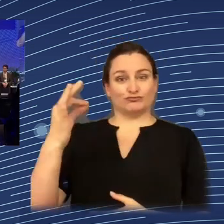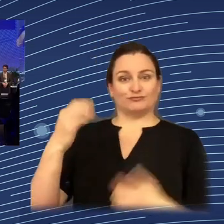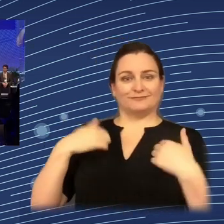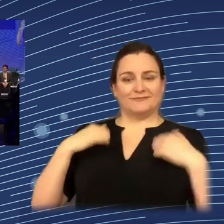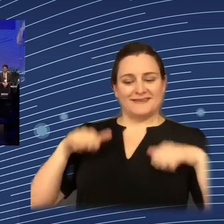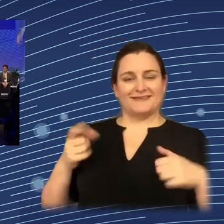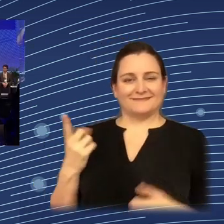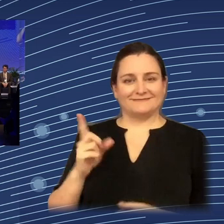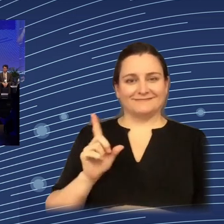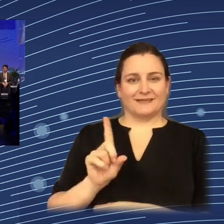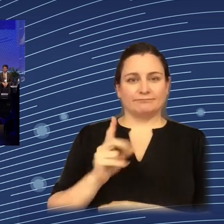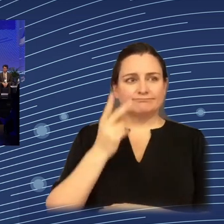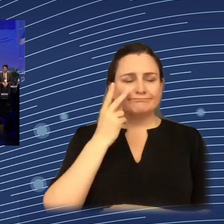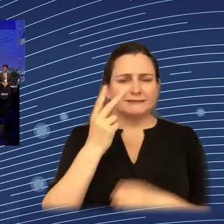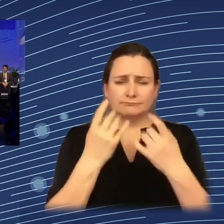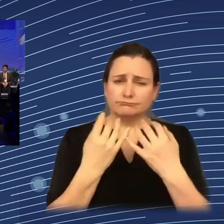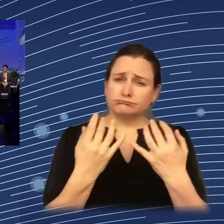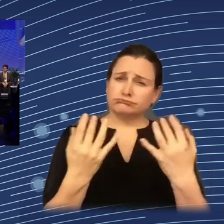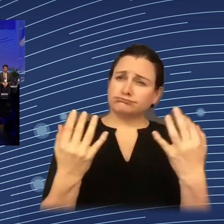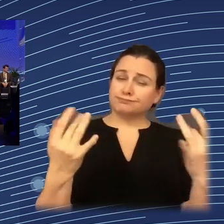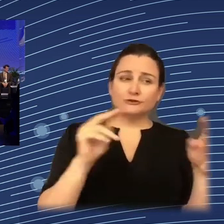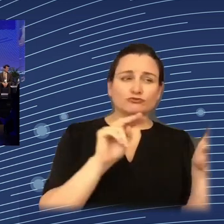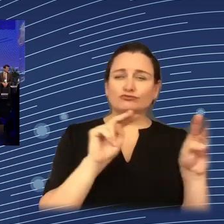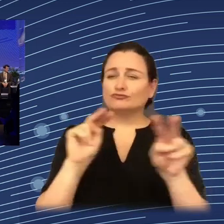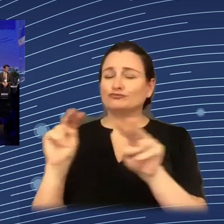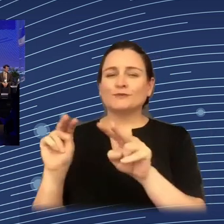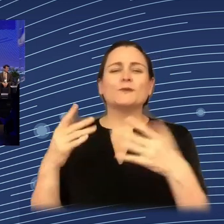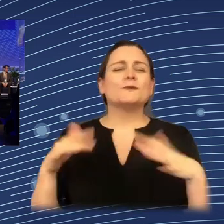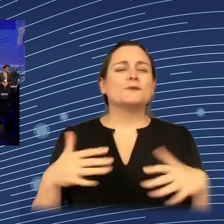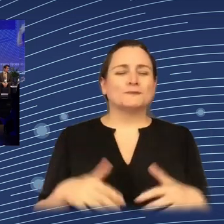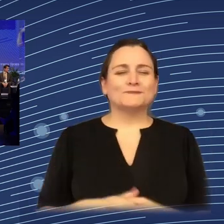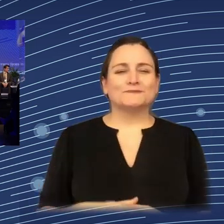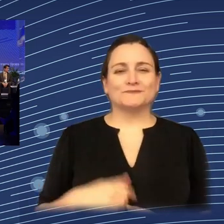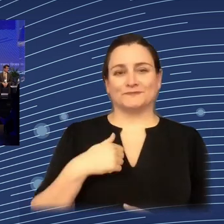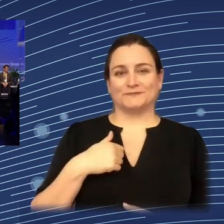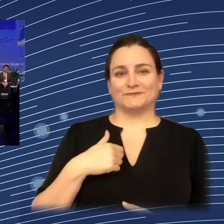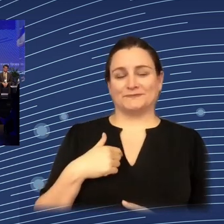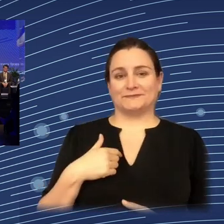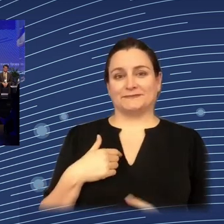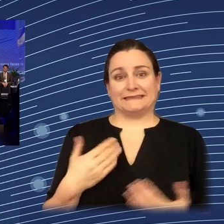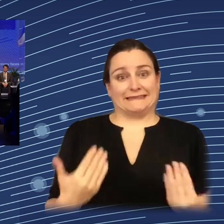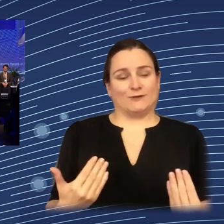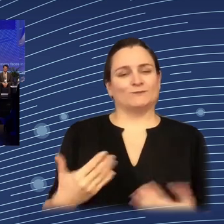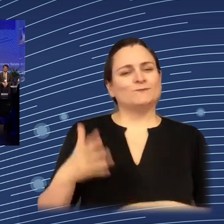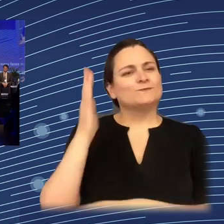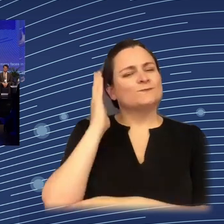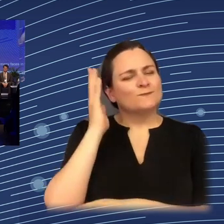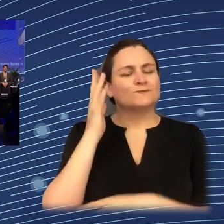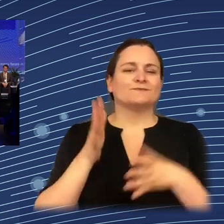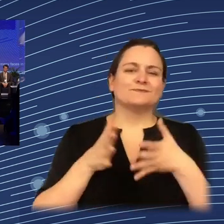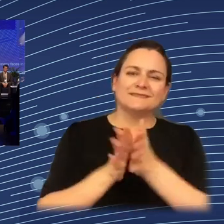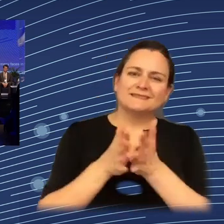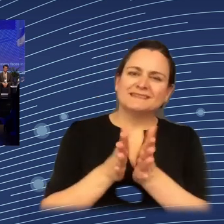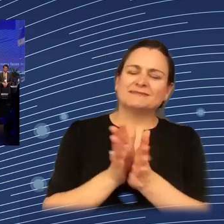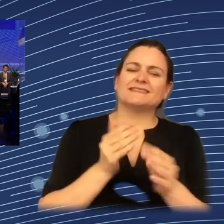faces in the audience. It is my pleasure to be here and to have this 10 minutes of chance to explain to all of you what is design,